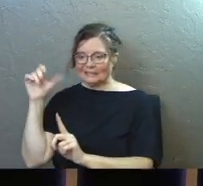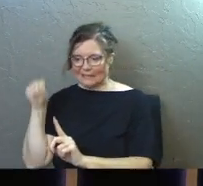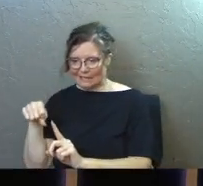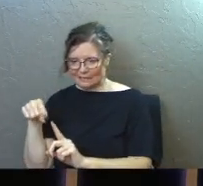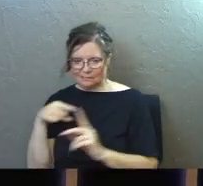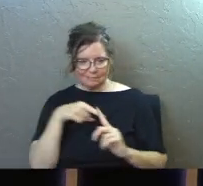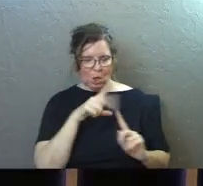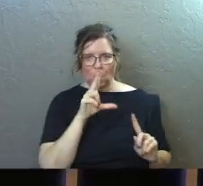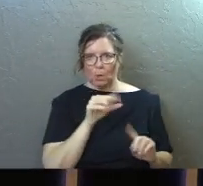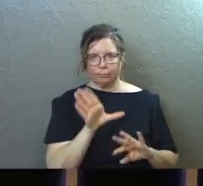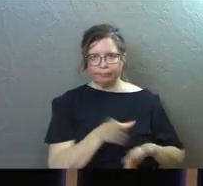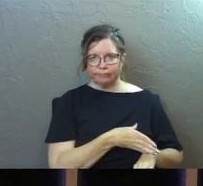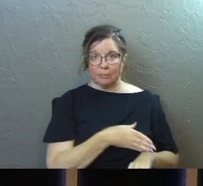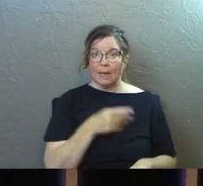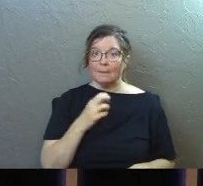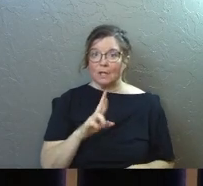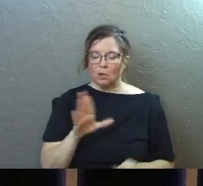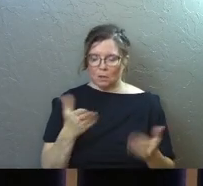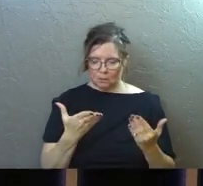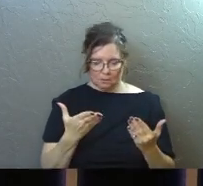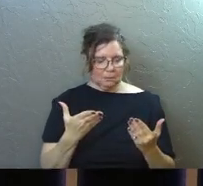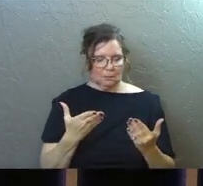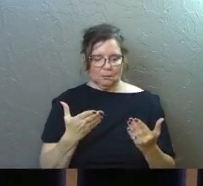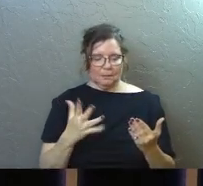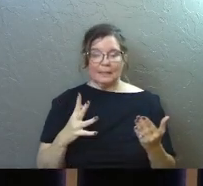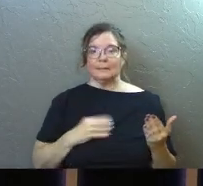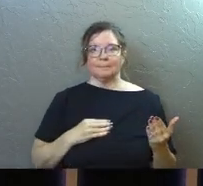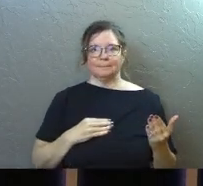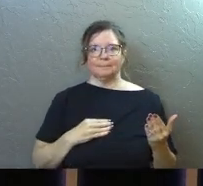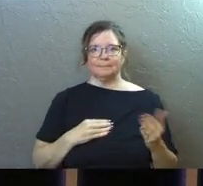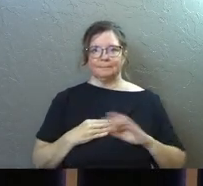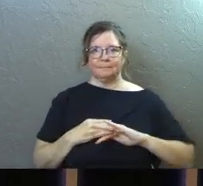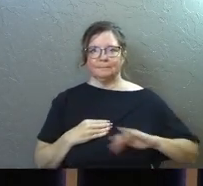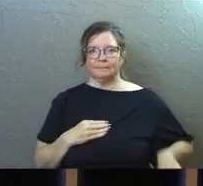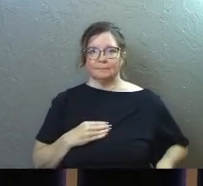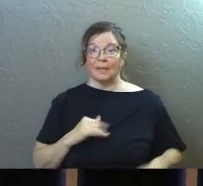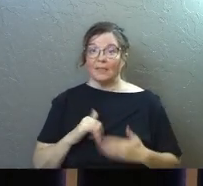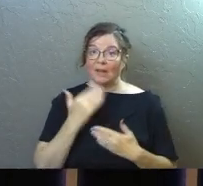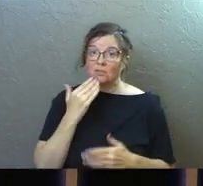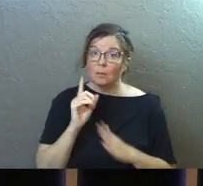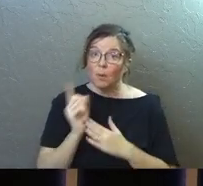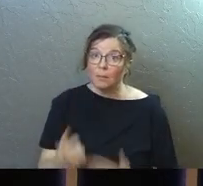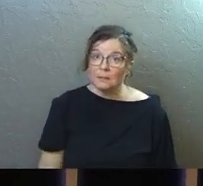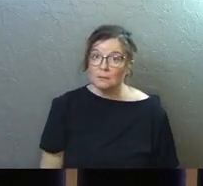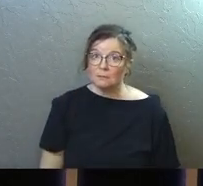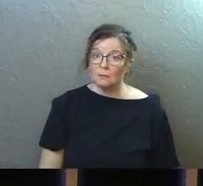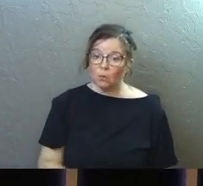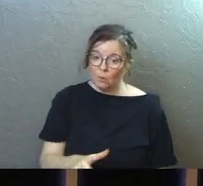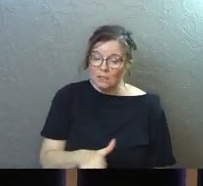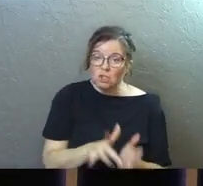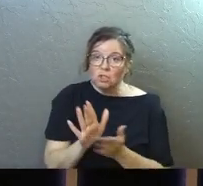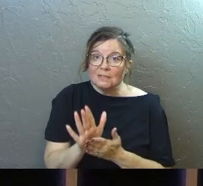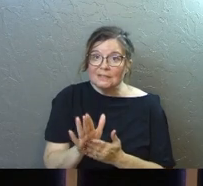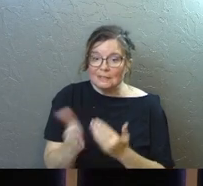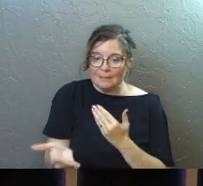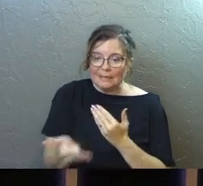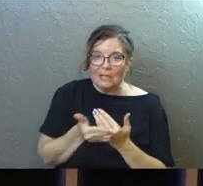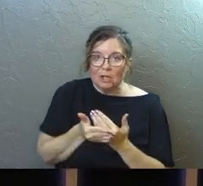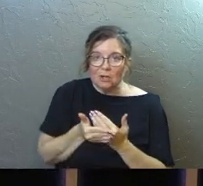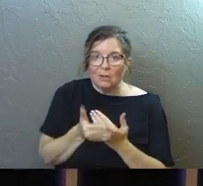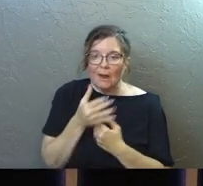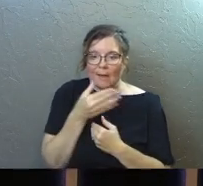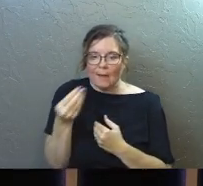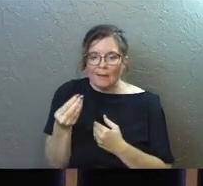no to this. And Peter had to take that. That is a good moment. Amen. We need Jesus to be near